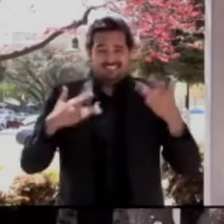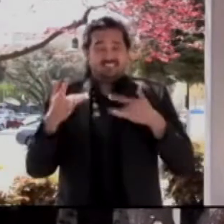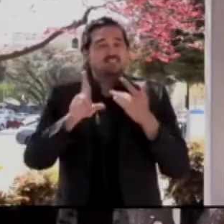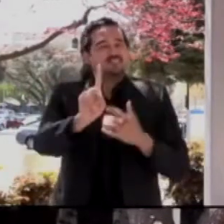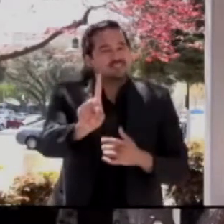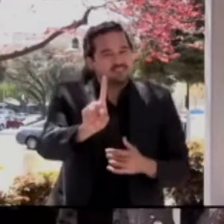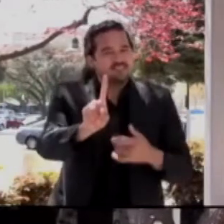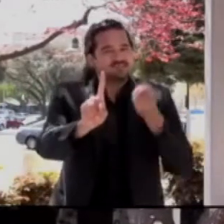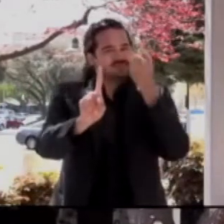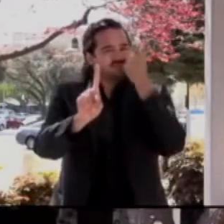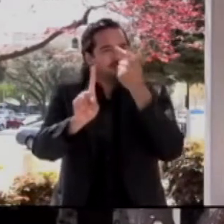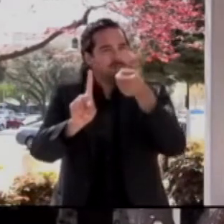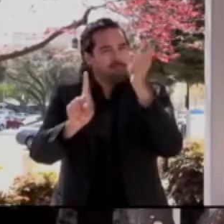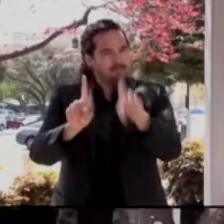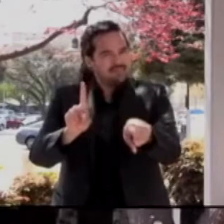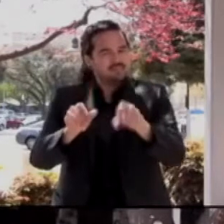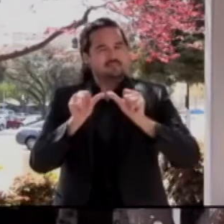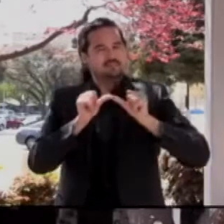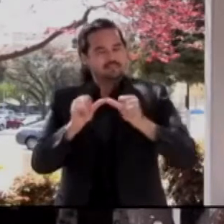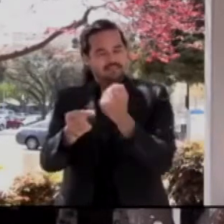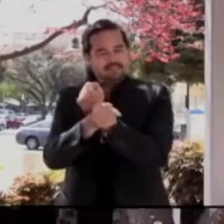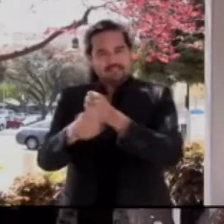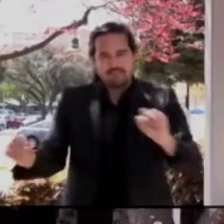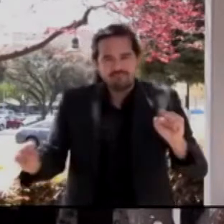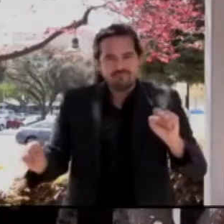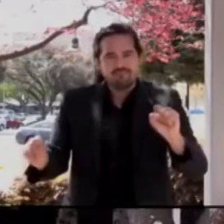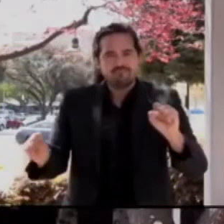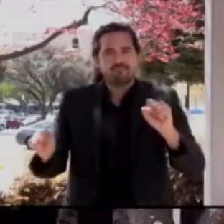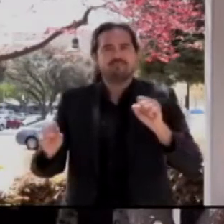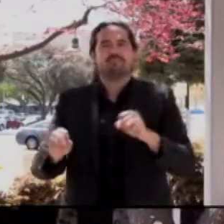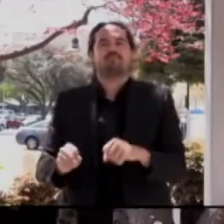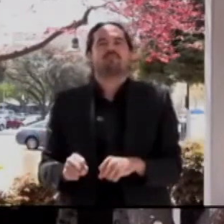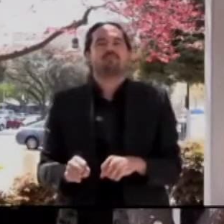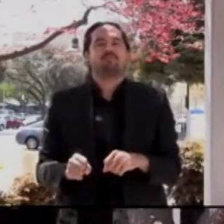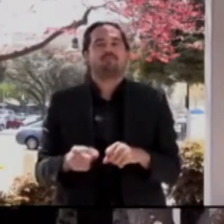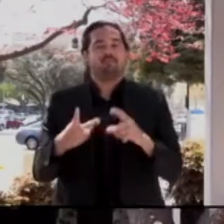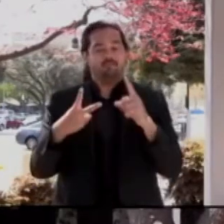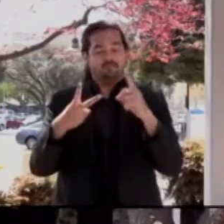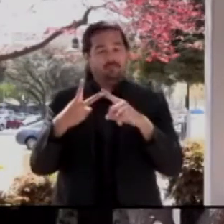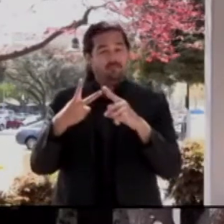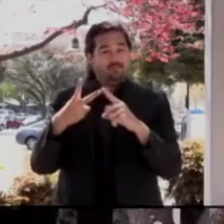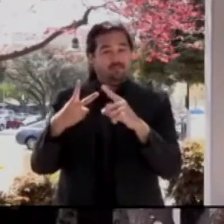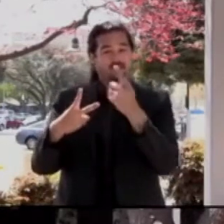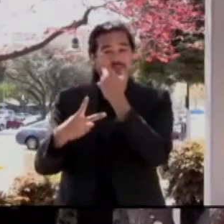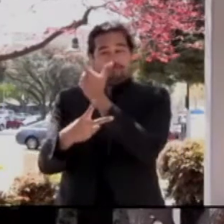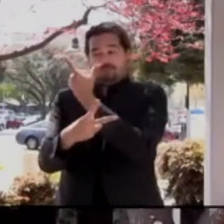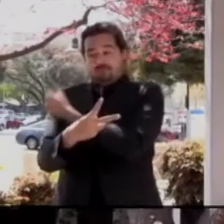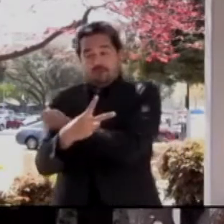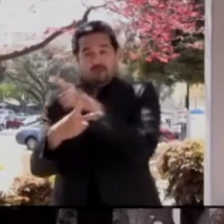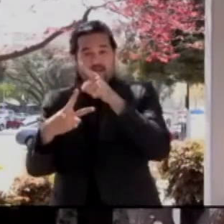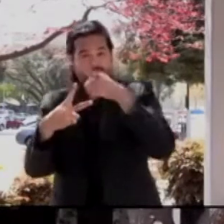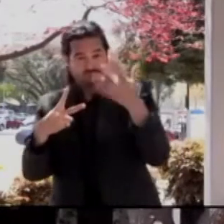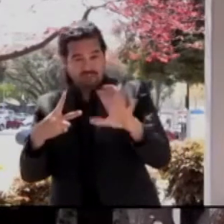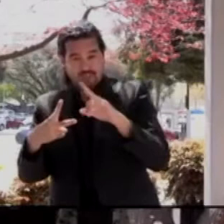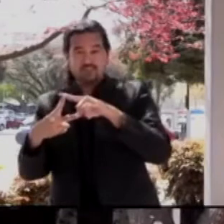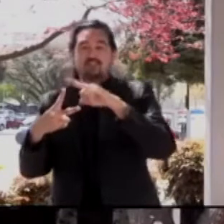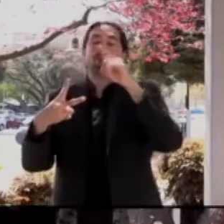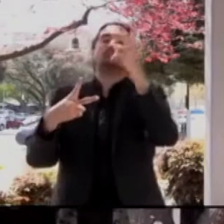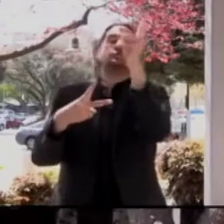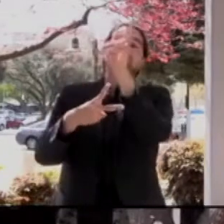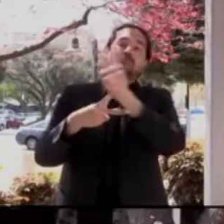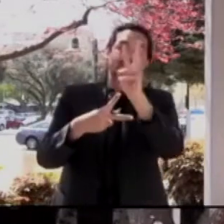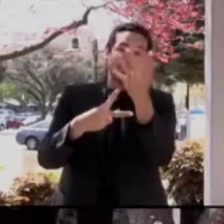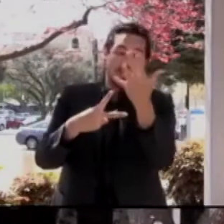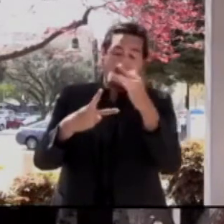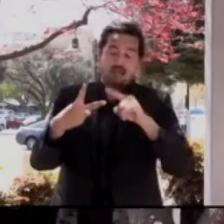you need to have two doses and you actually have to wait a couple of weeks after the second dose to be fully vaccinated. So the important thing is